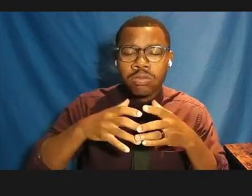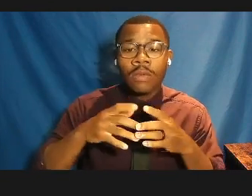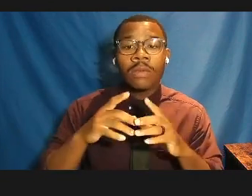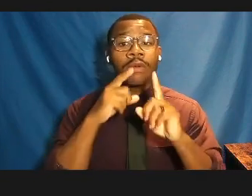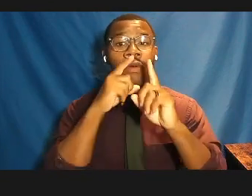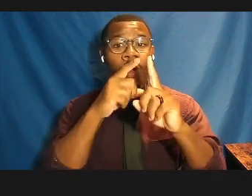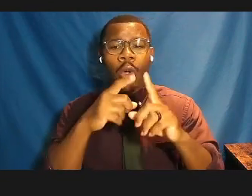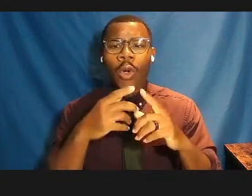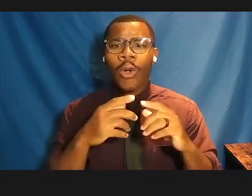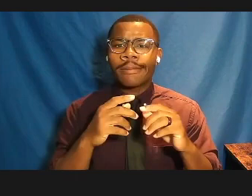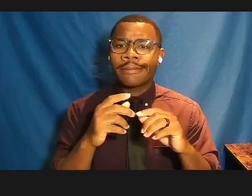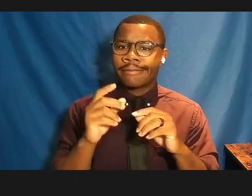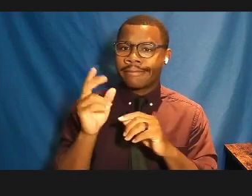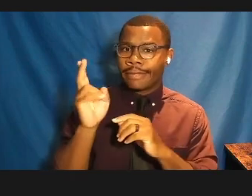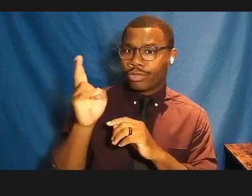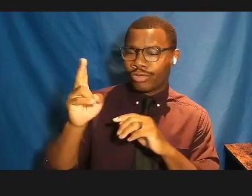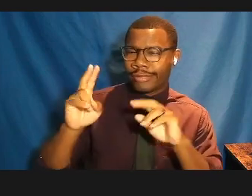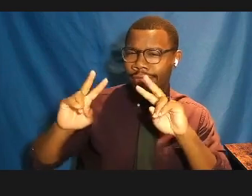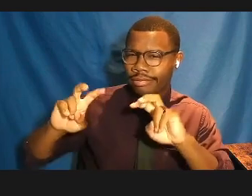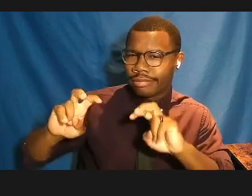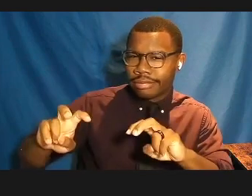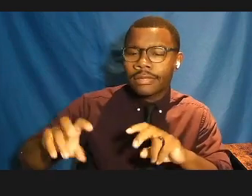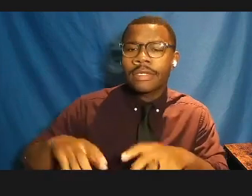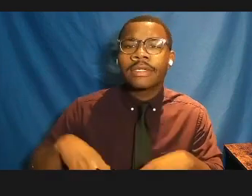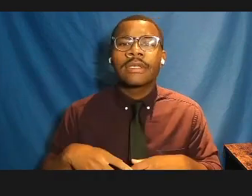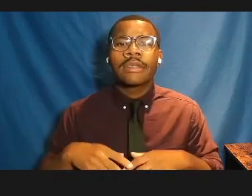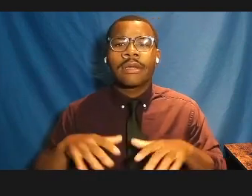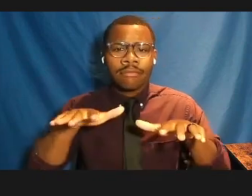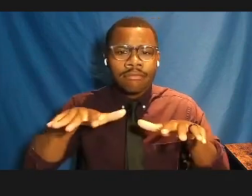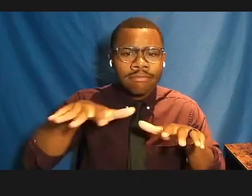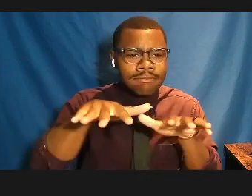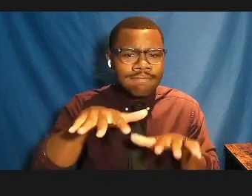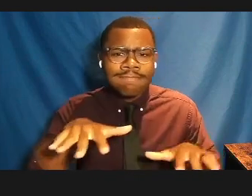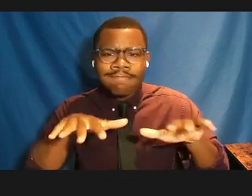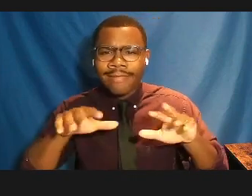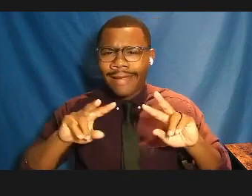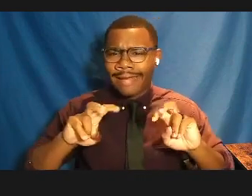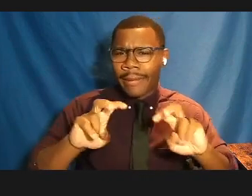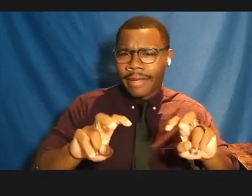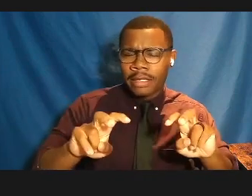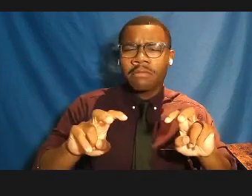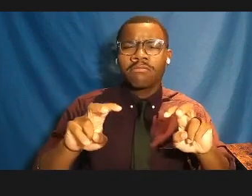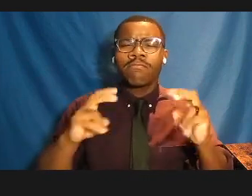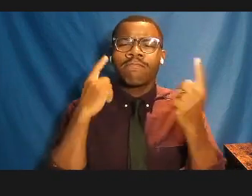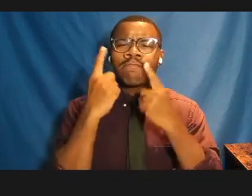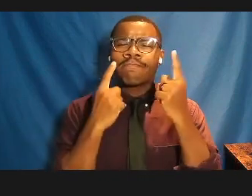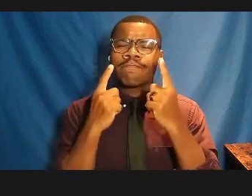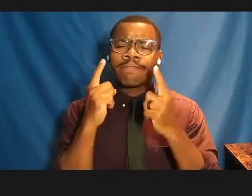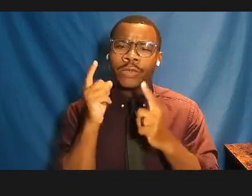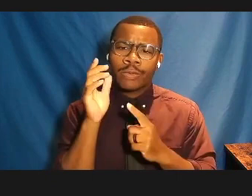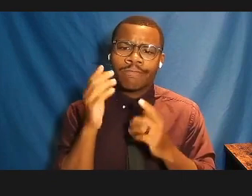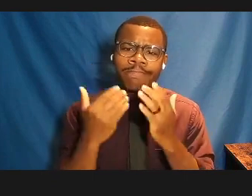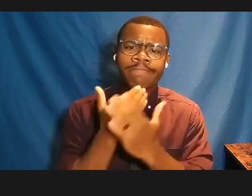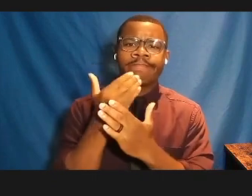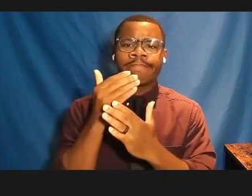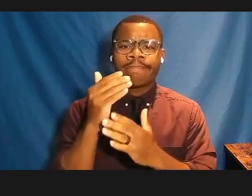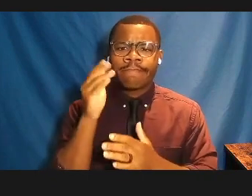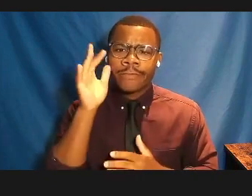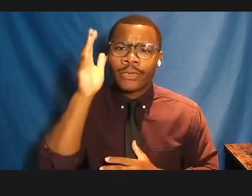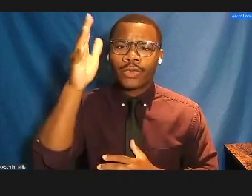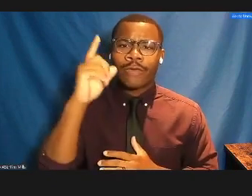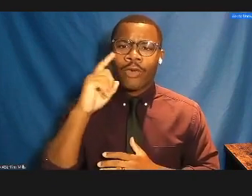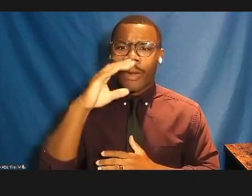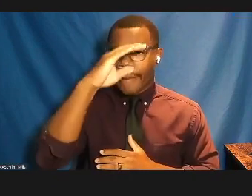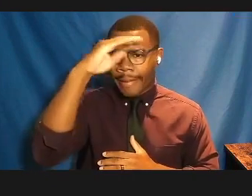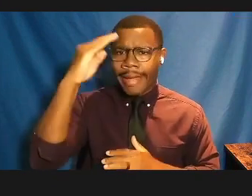and imagine new and different futures for Black and Indigenous people. This gathering, produced by ArtsEmerson in partnership with